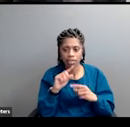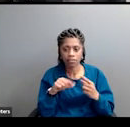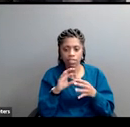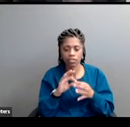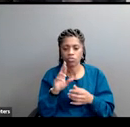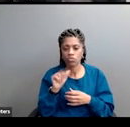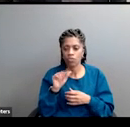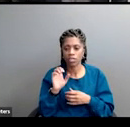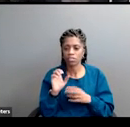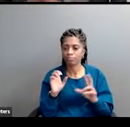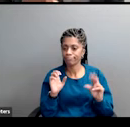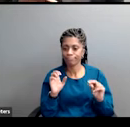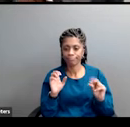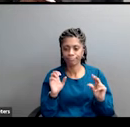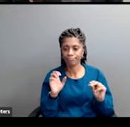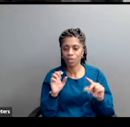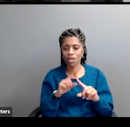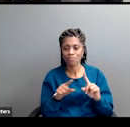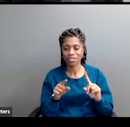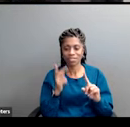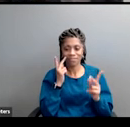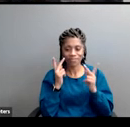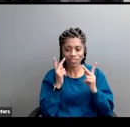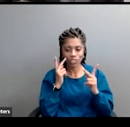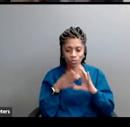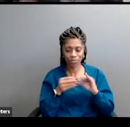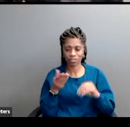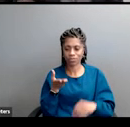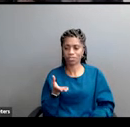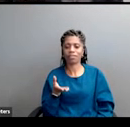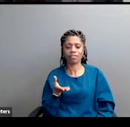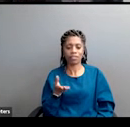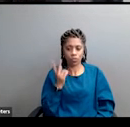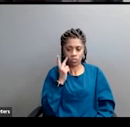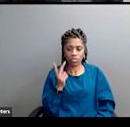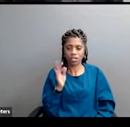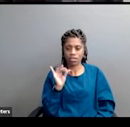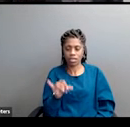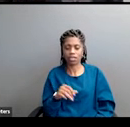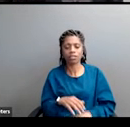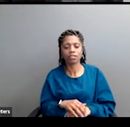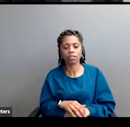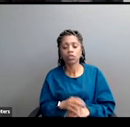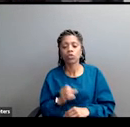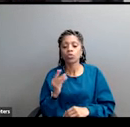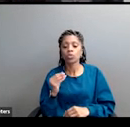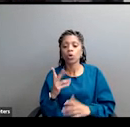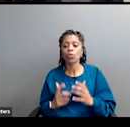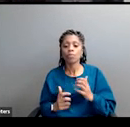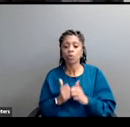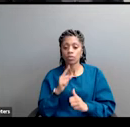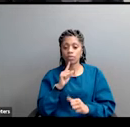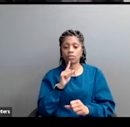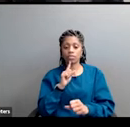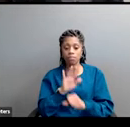was the warning that the most diehard Democrats, those most committed to activist government to lift